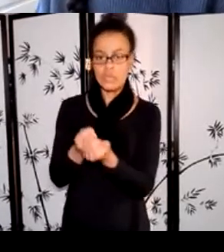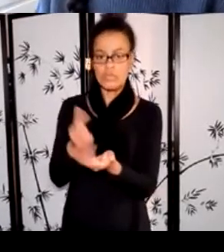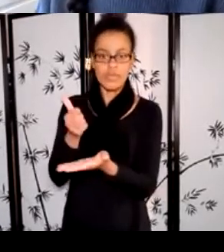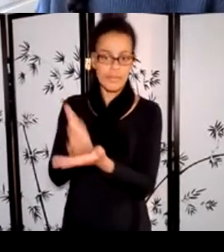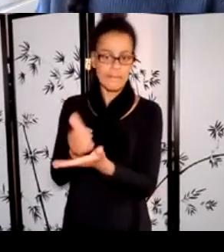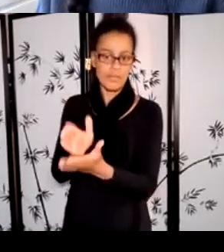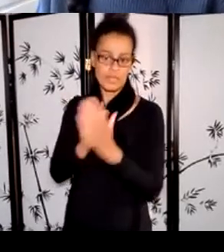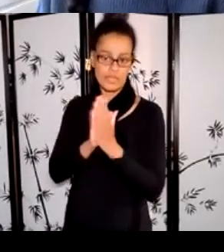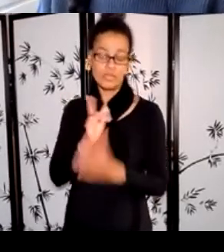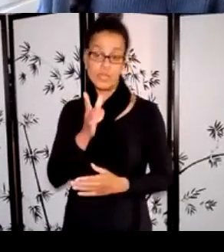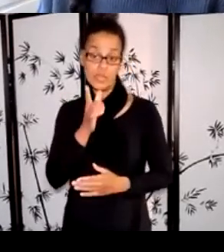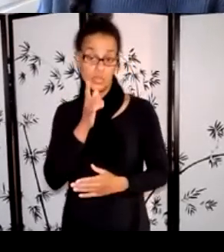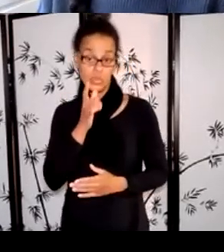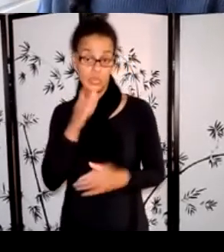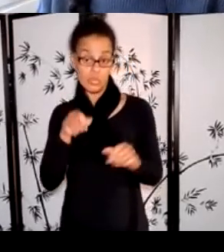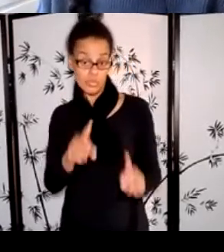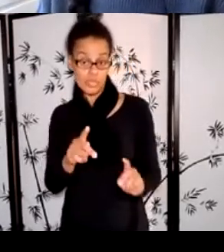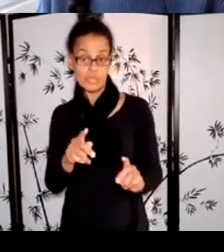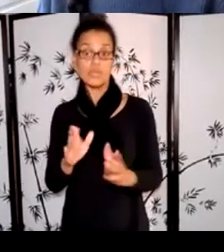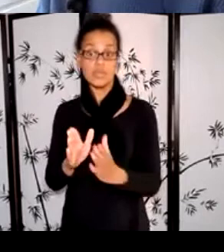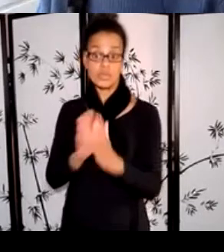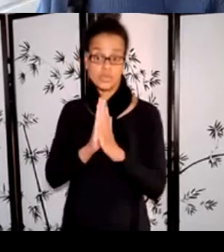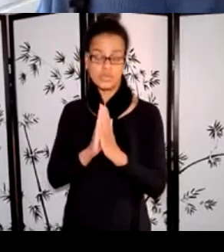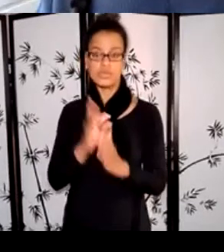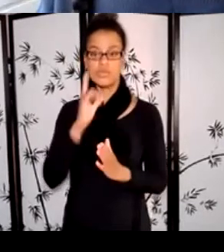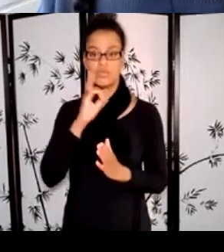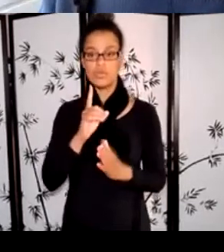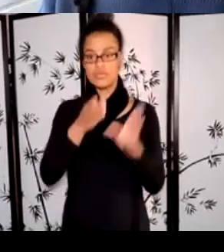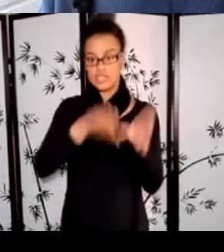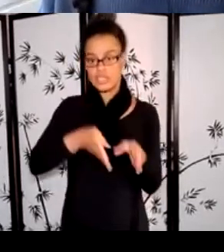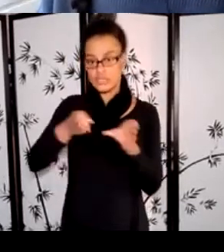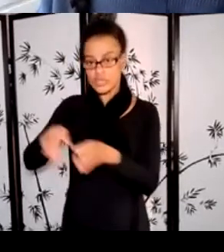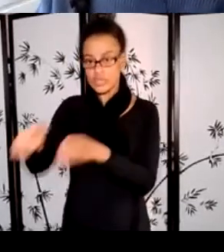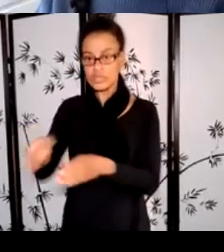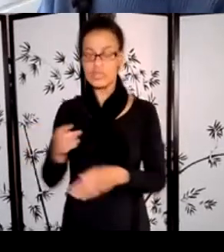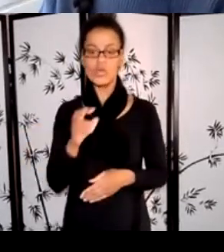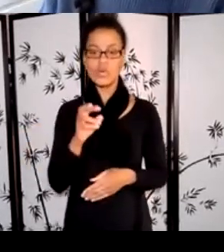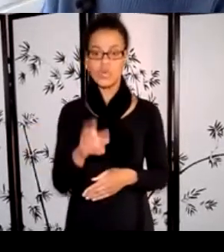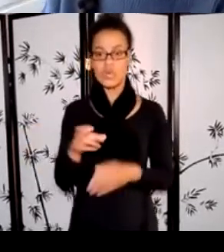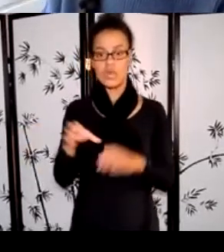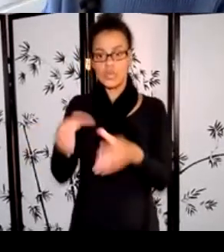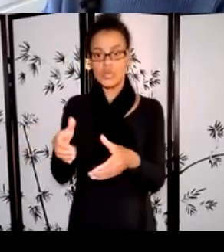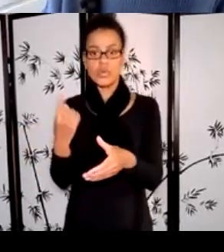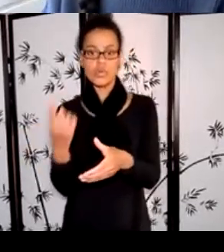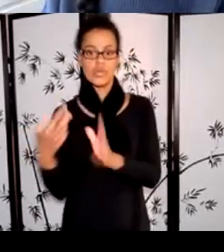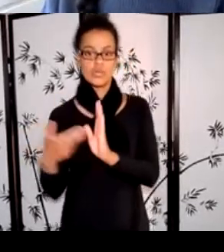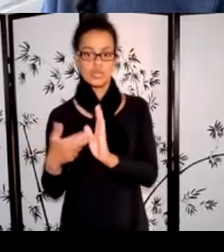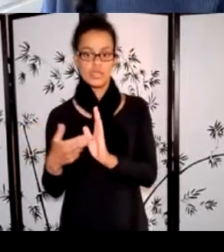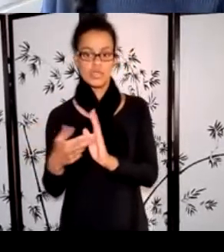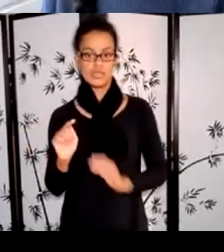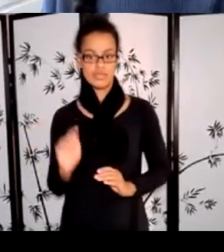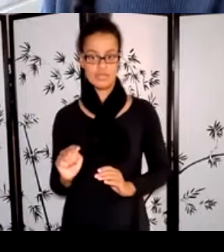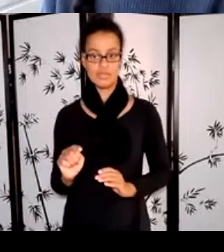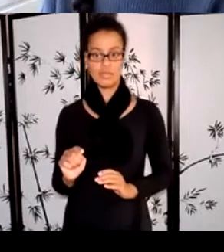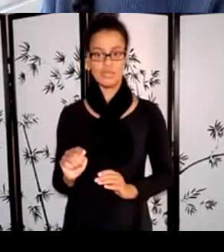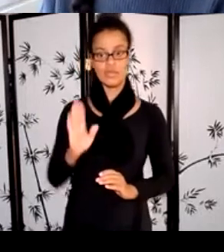This is primarily for individuals or the primary contact or a collective who self-identify as an artist